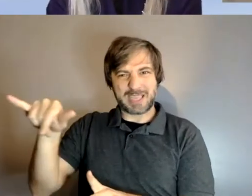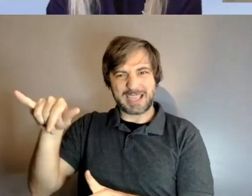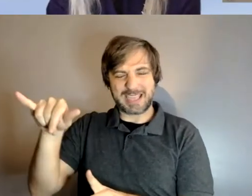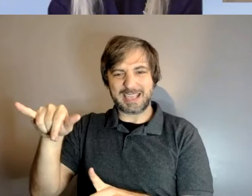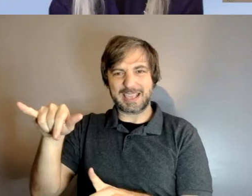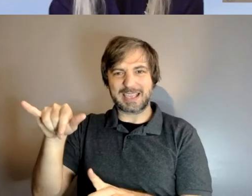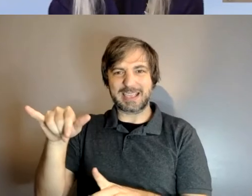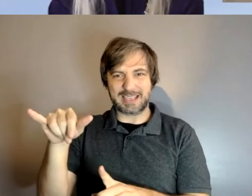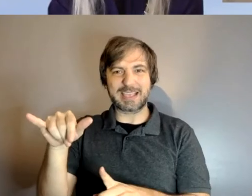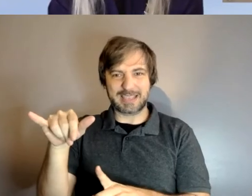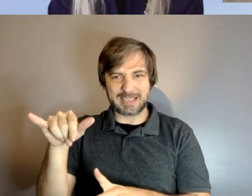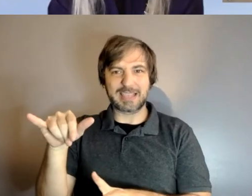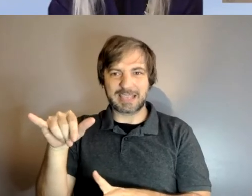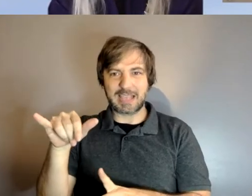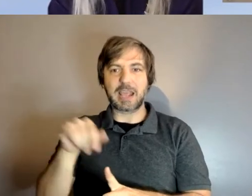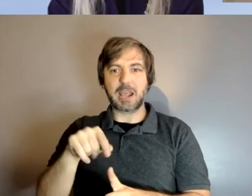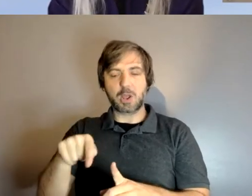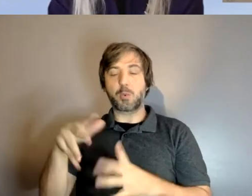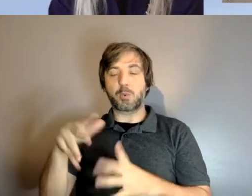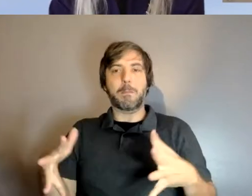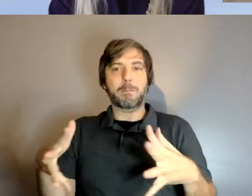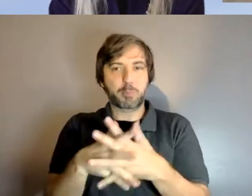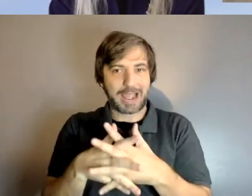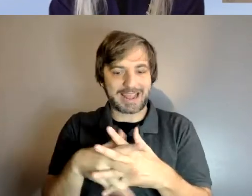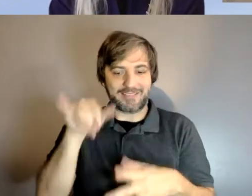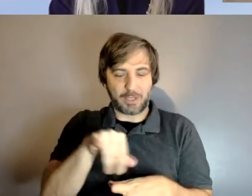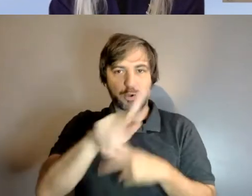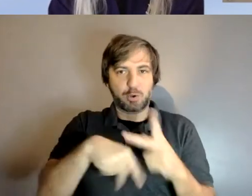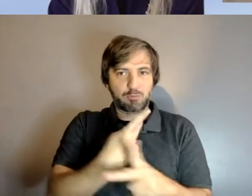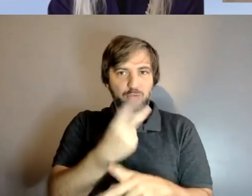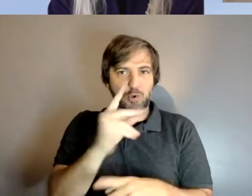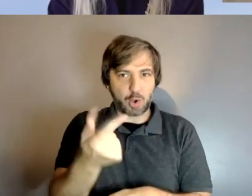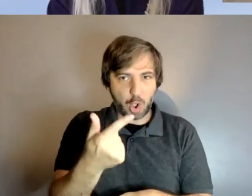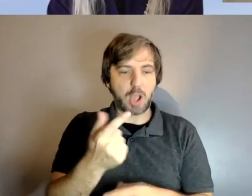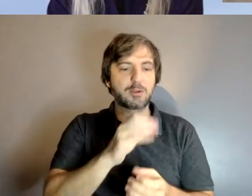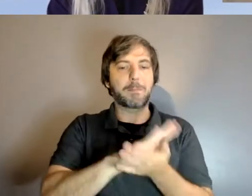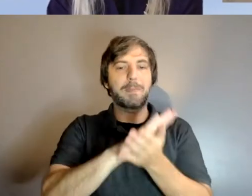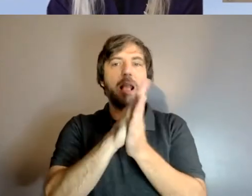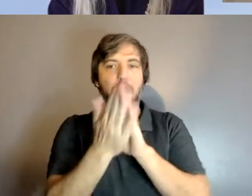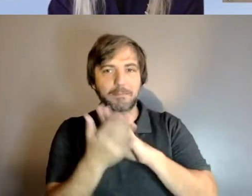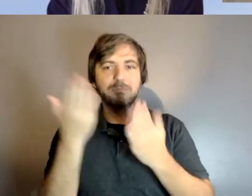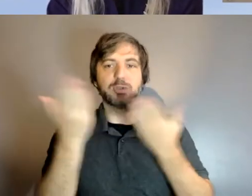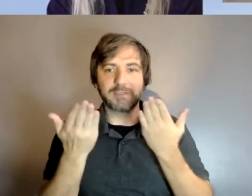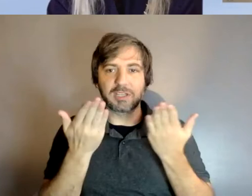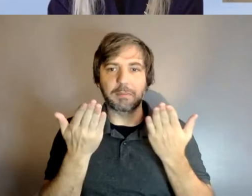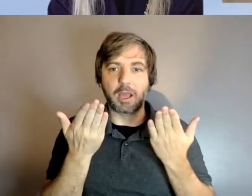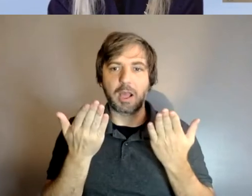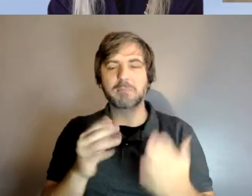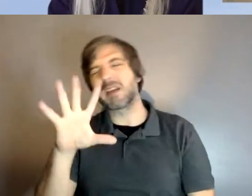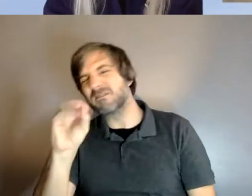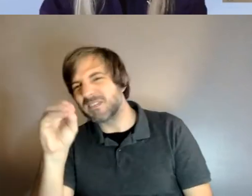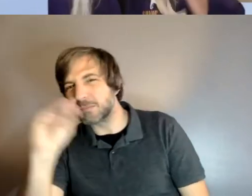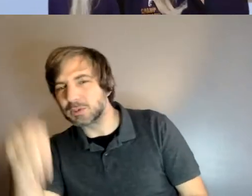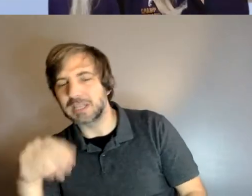um to specifically become guide dogs now not all dogs make it about only 50 of them actually make it through the entire training